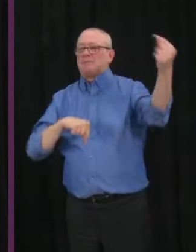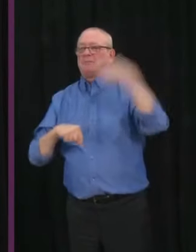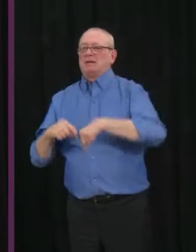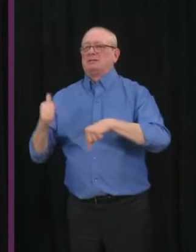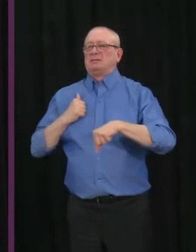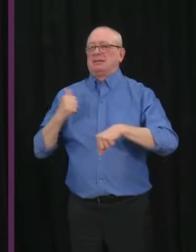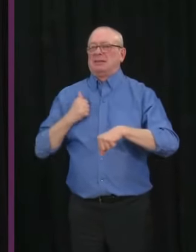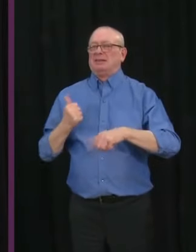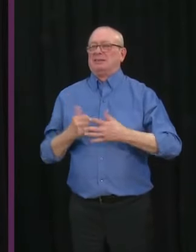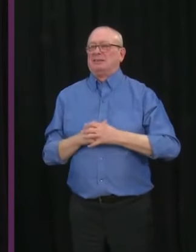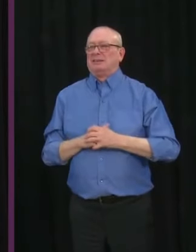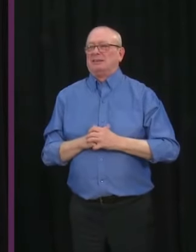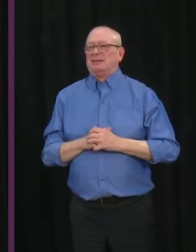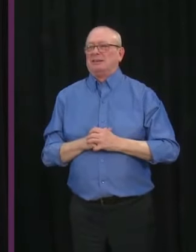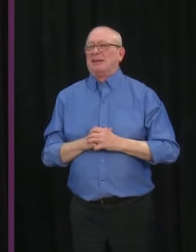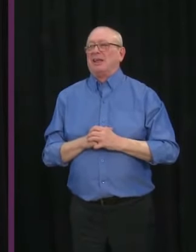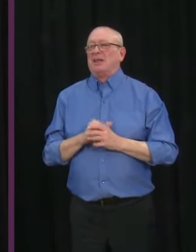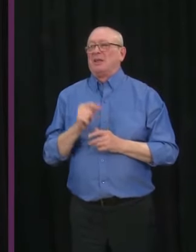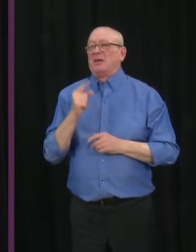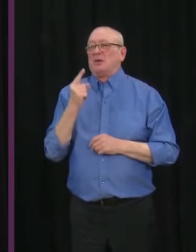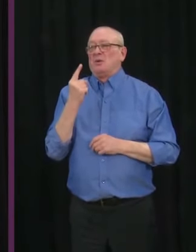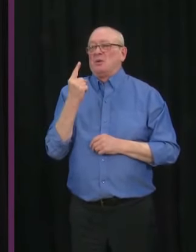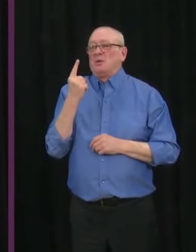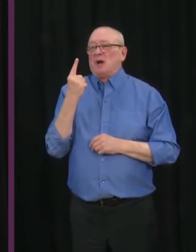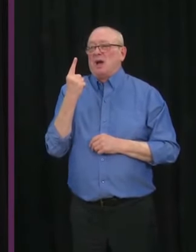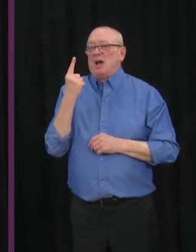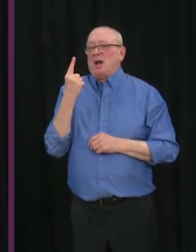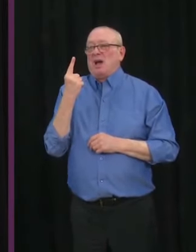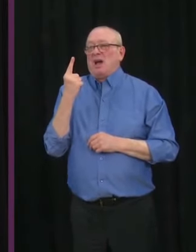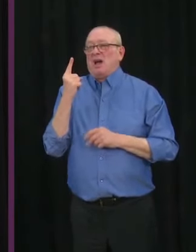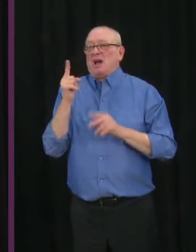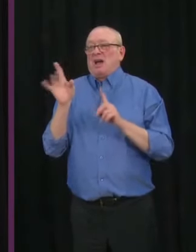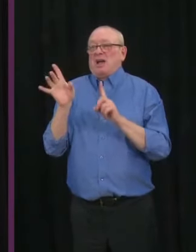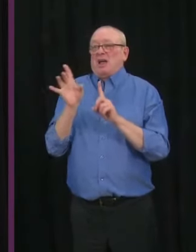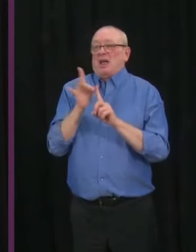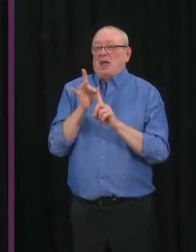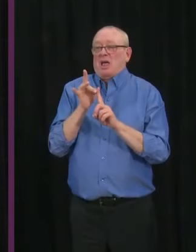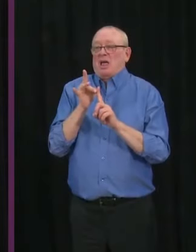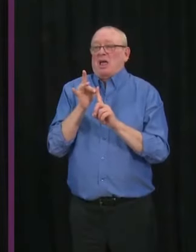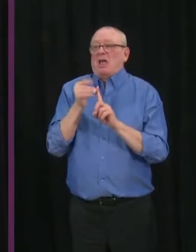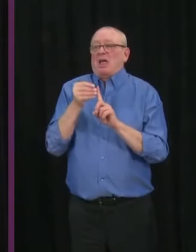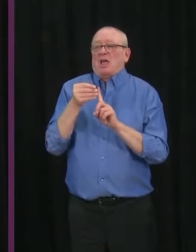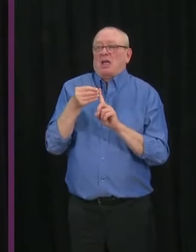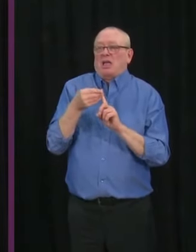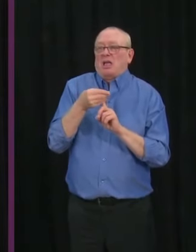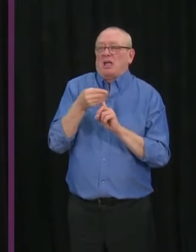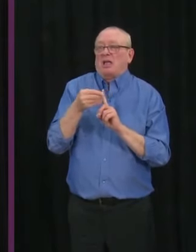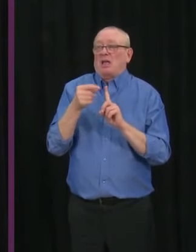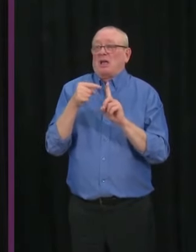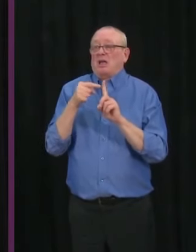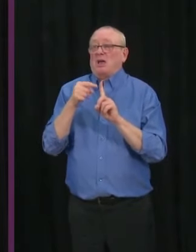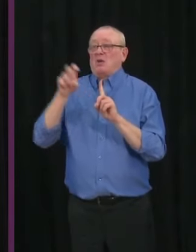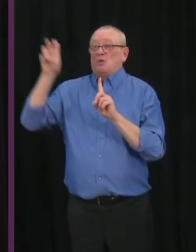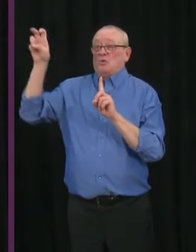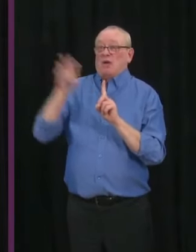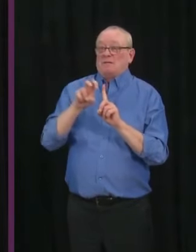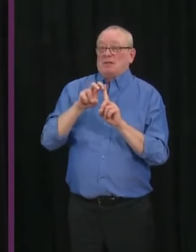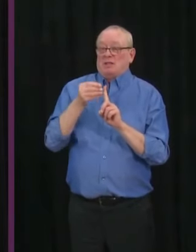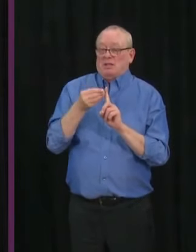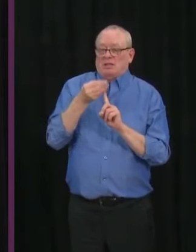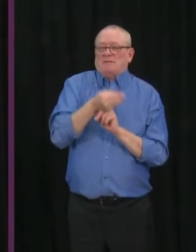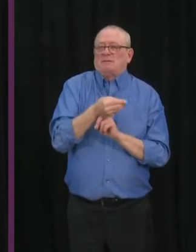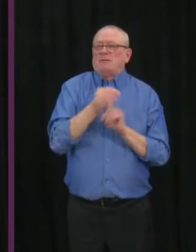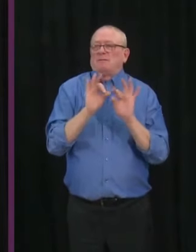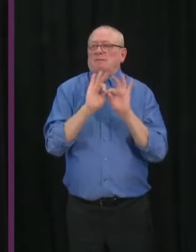number of household contacts who did get the virus from that person who had traveled, but there was no onward spread in the community.